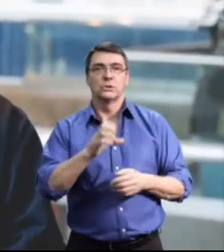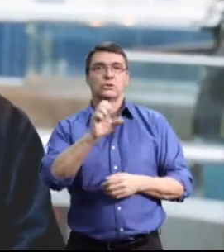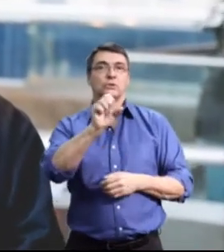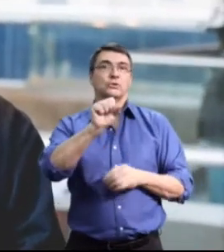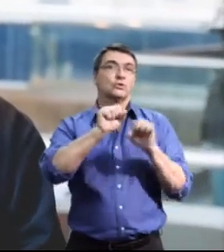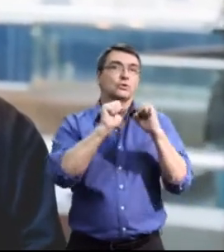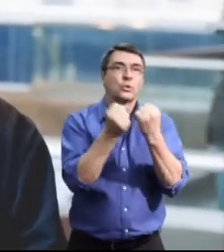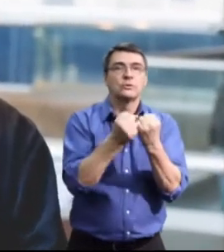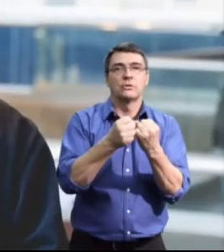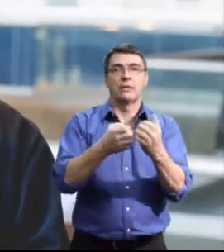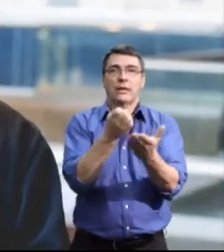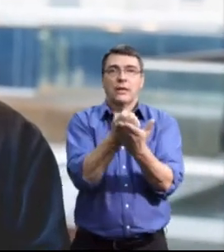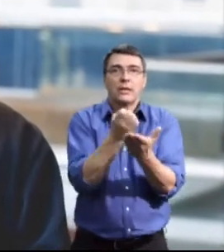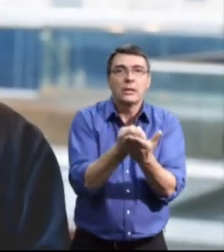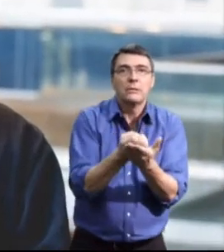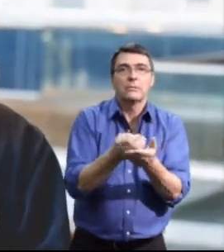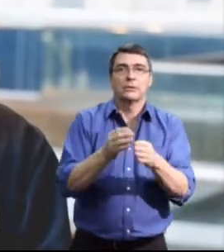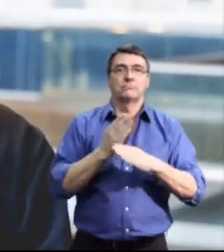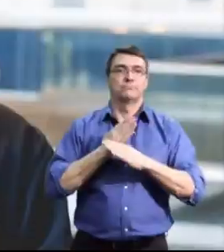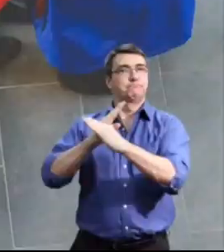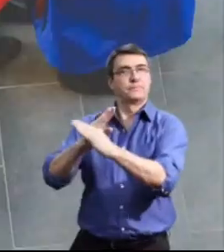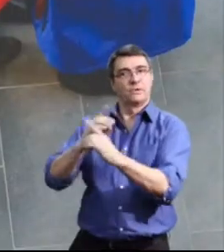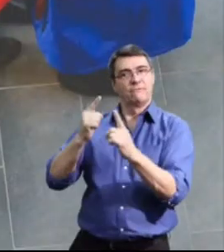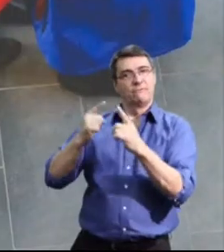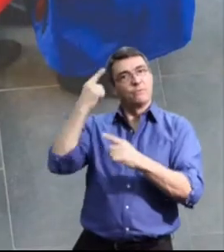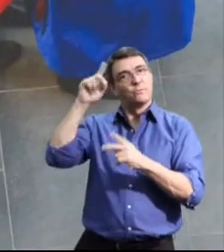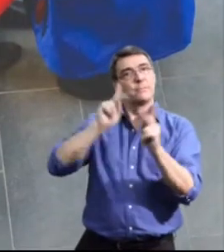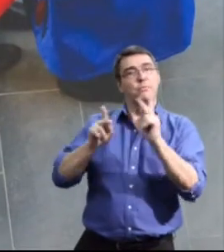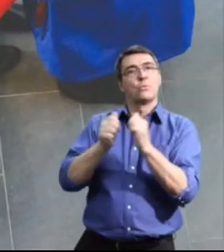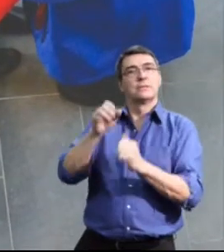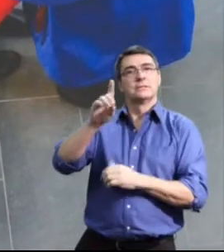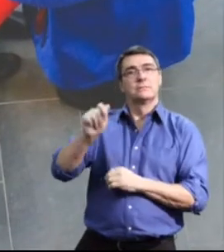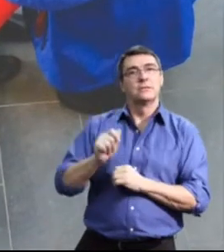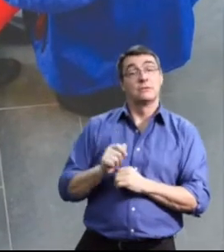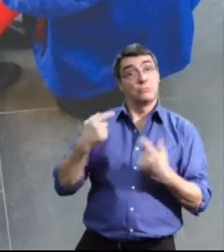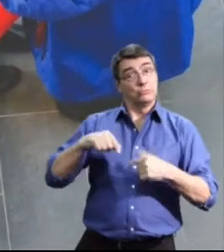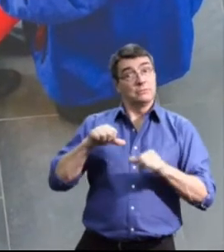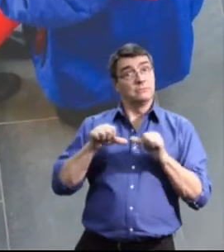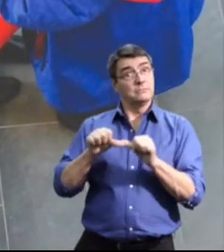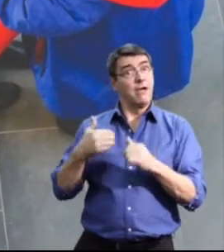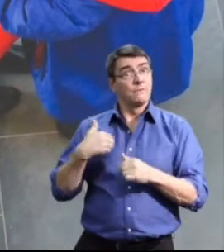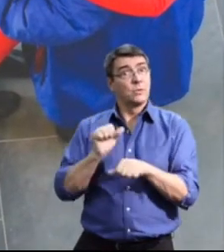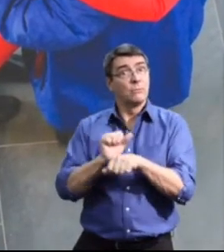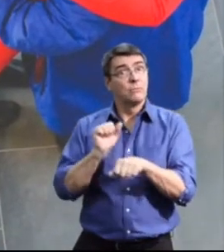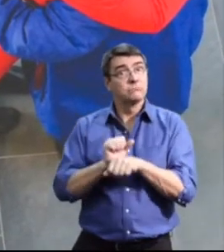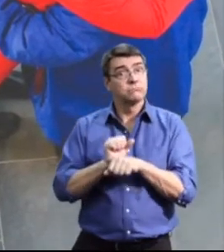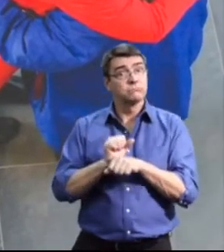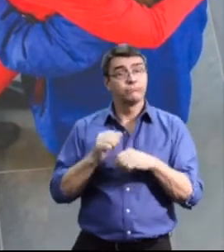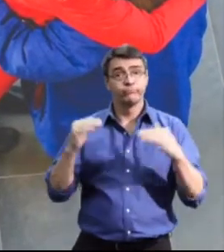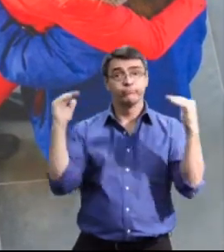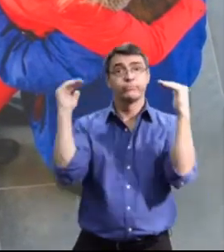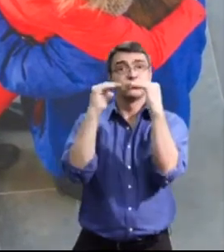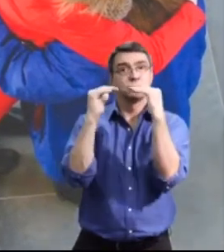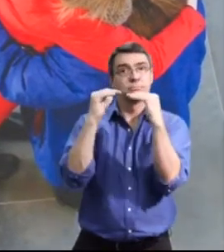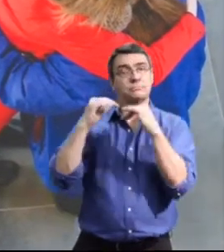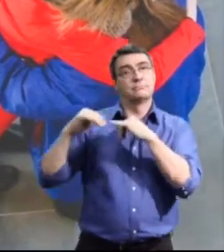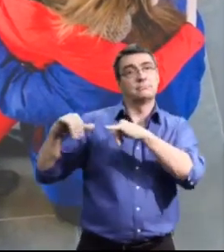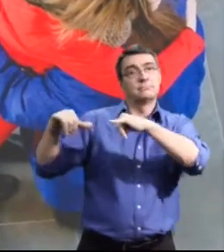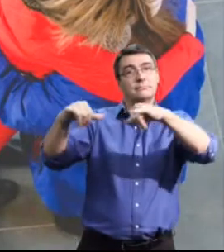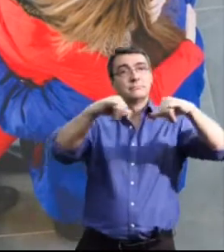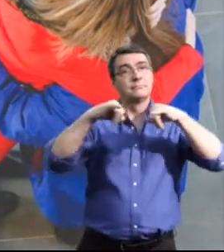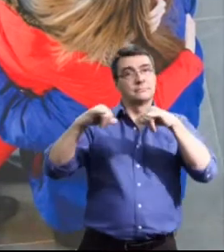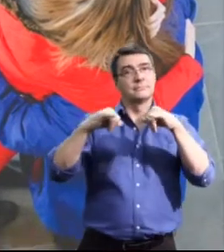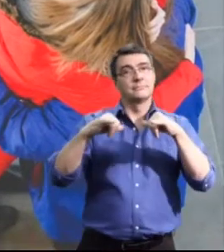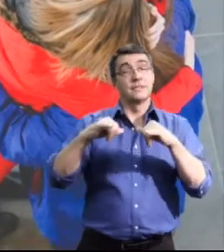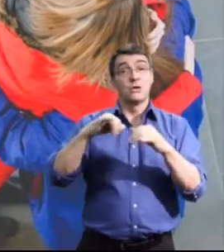barriers of persons with disabilities. We still have work to do to be an equitable, inclusive global